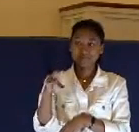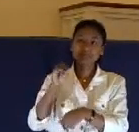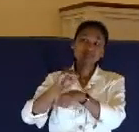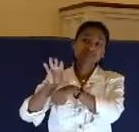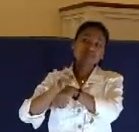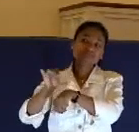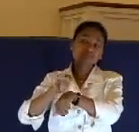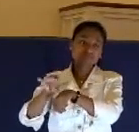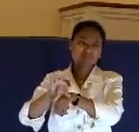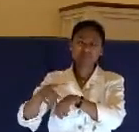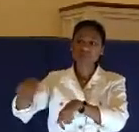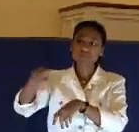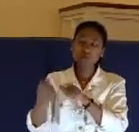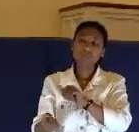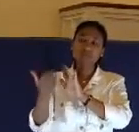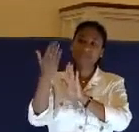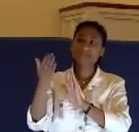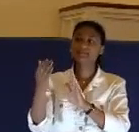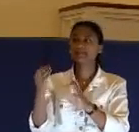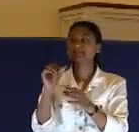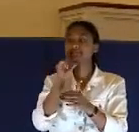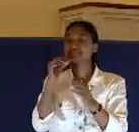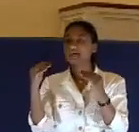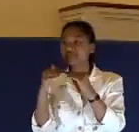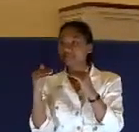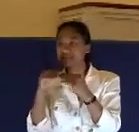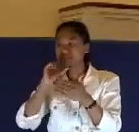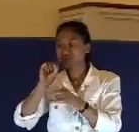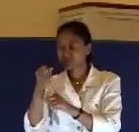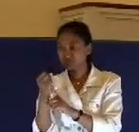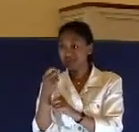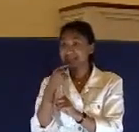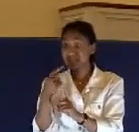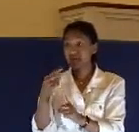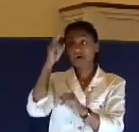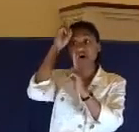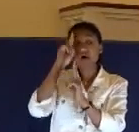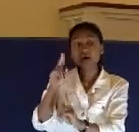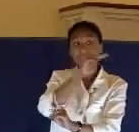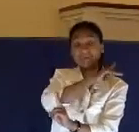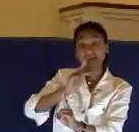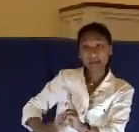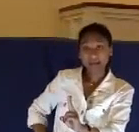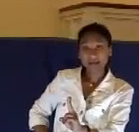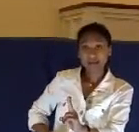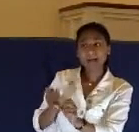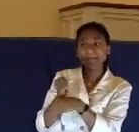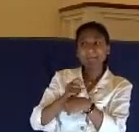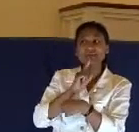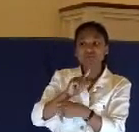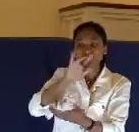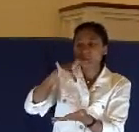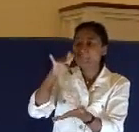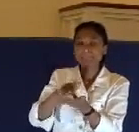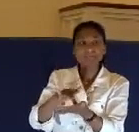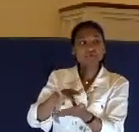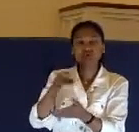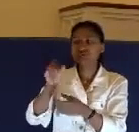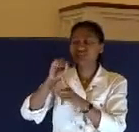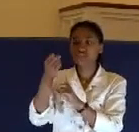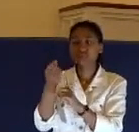this injustice. Honor all men, love the brotherhood, fear God, honor the king. Make sure that even in the midst of this, you honor all men,